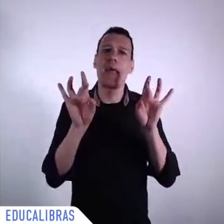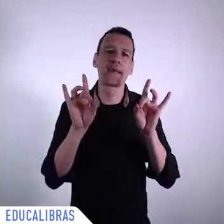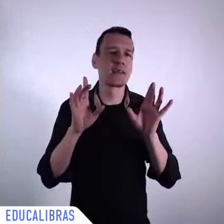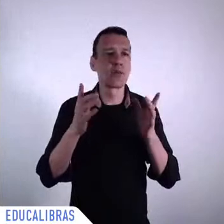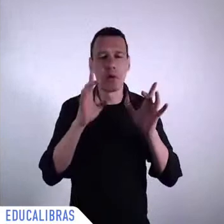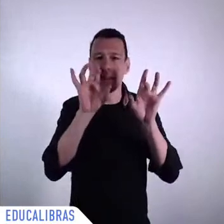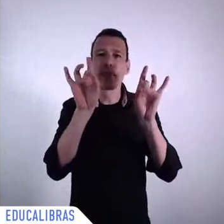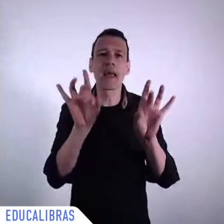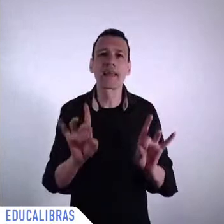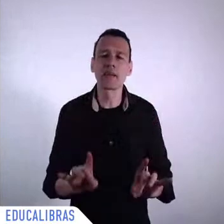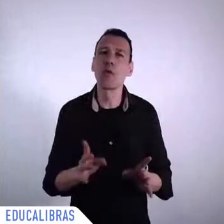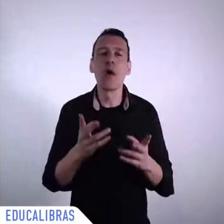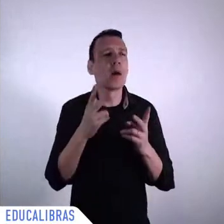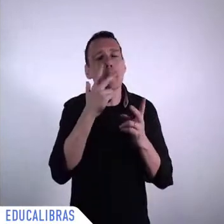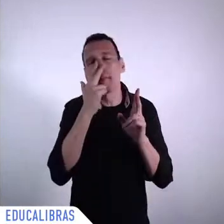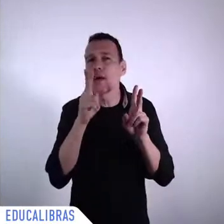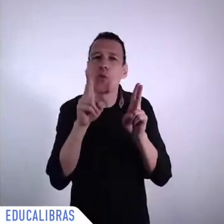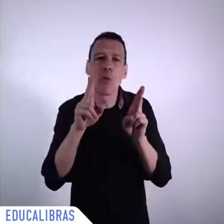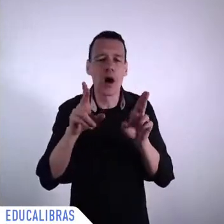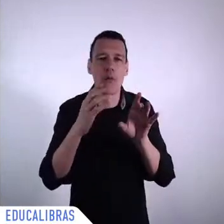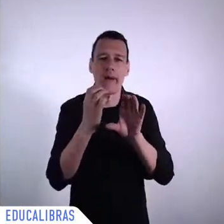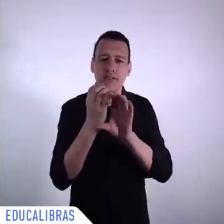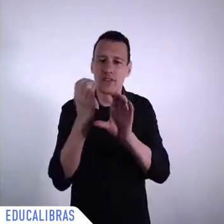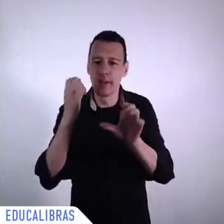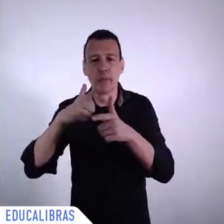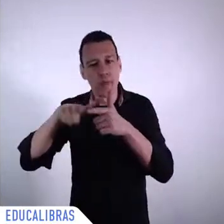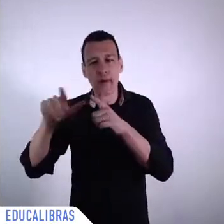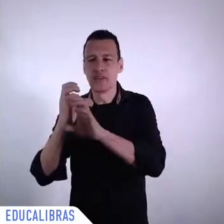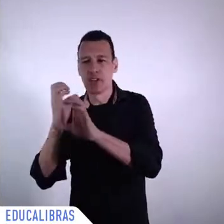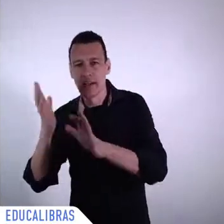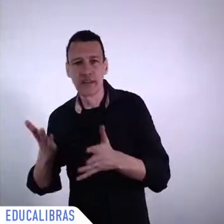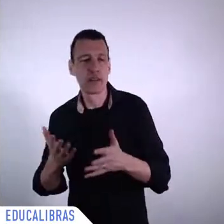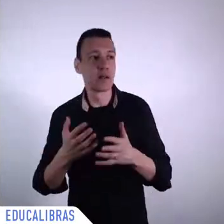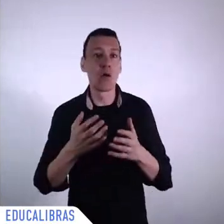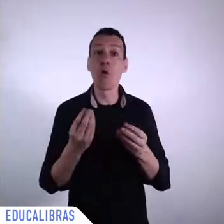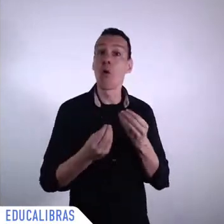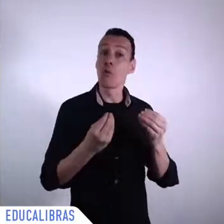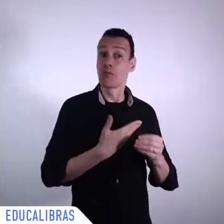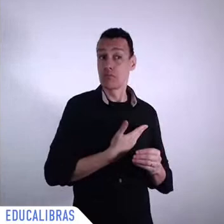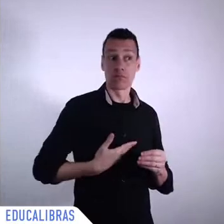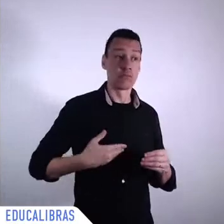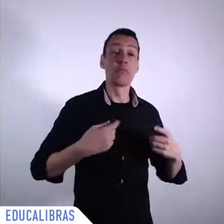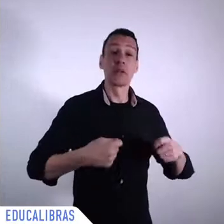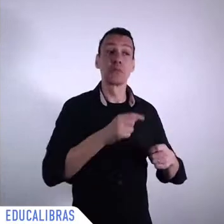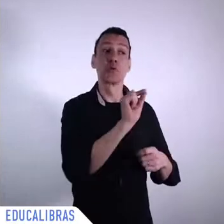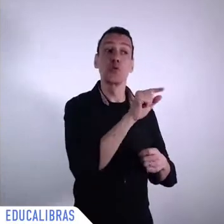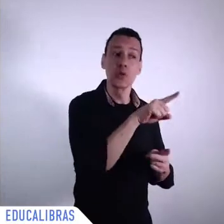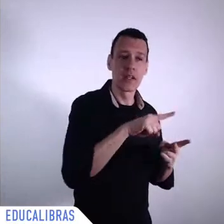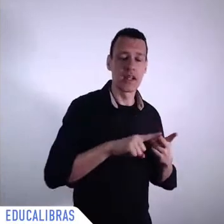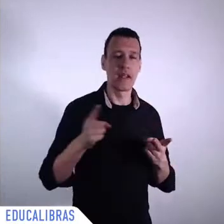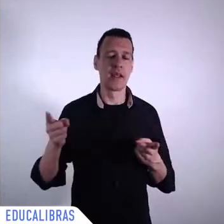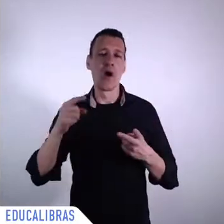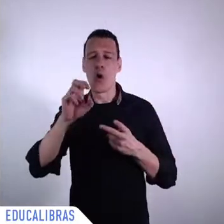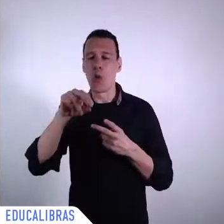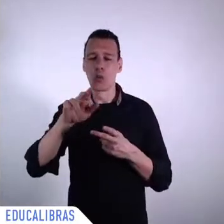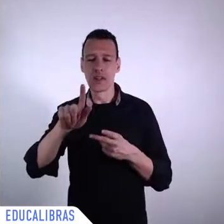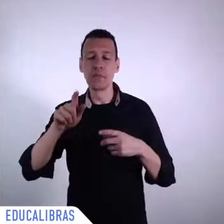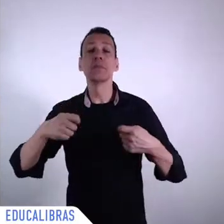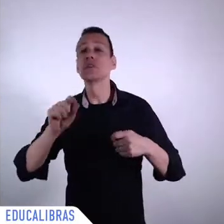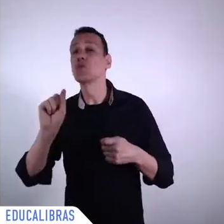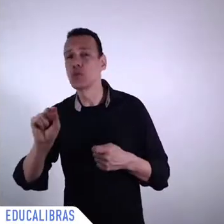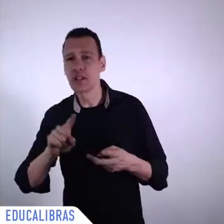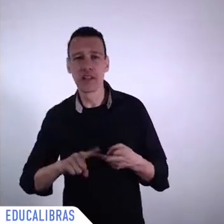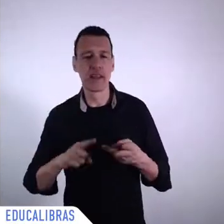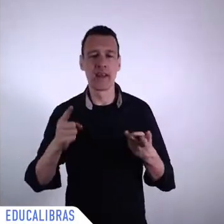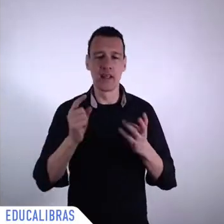should do, what diplomats should do, what ministers of economy should do, and all that's fine. I'm not saying that it was totally